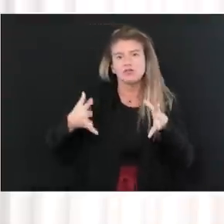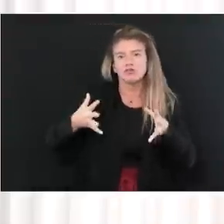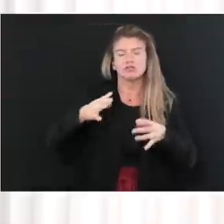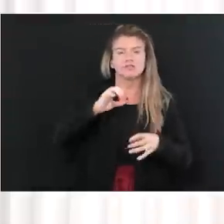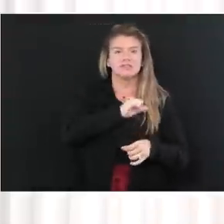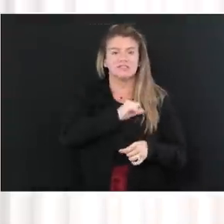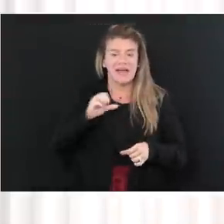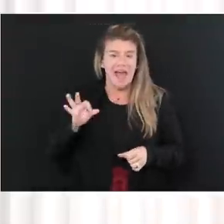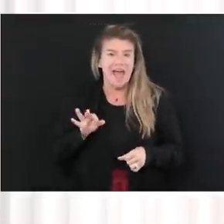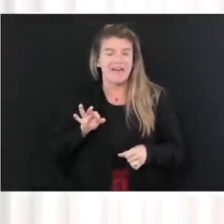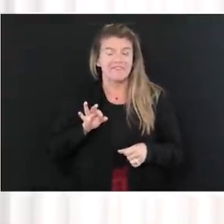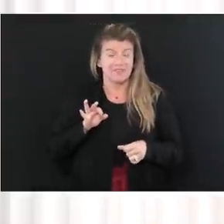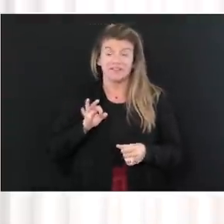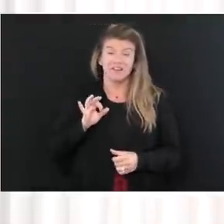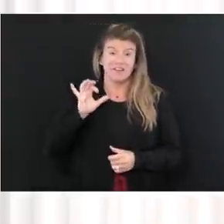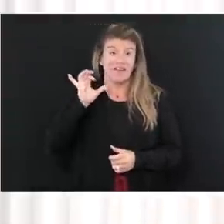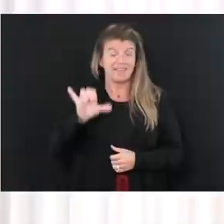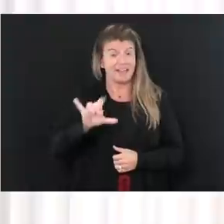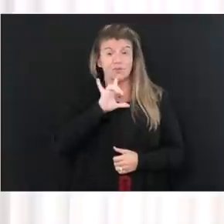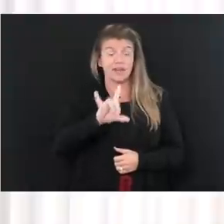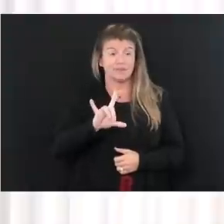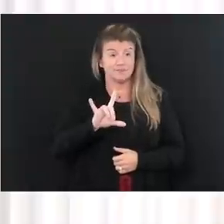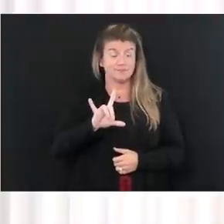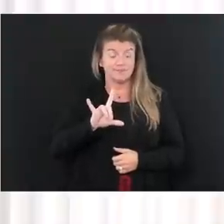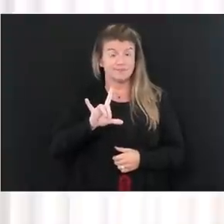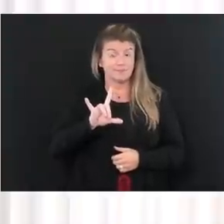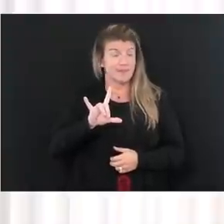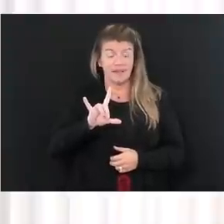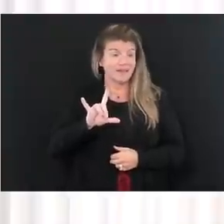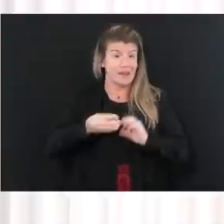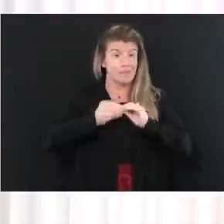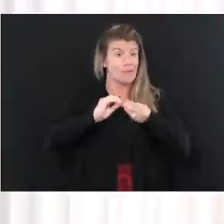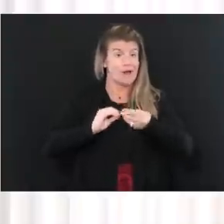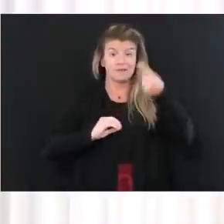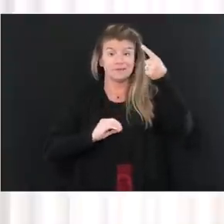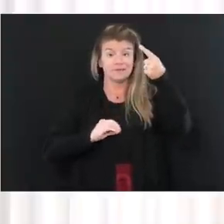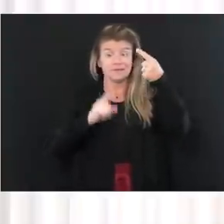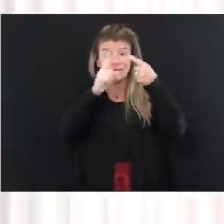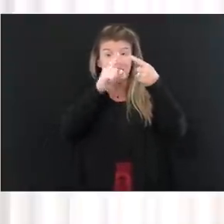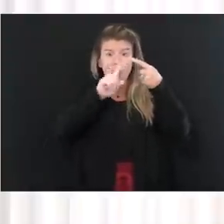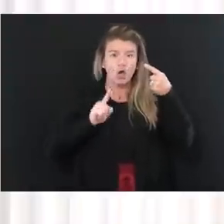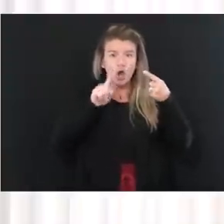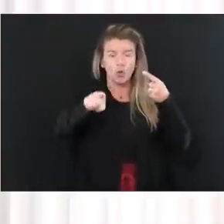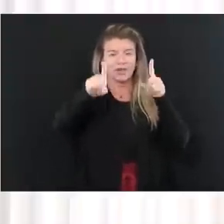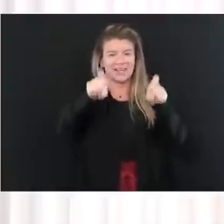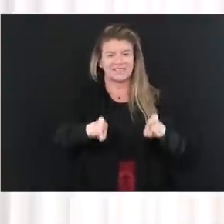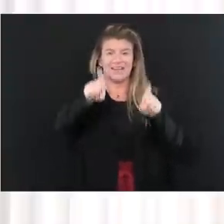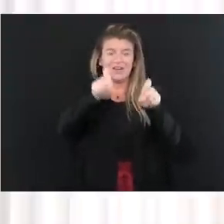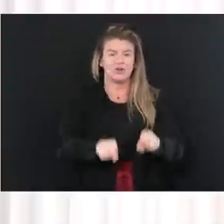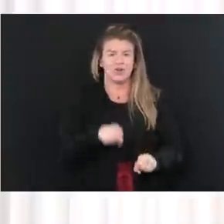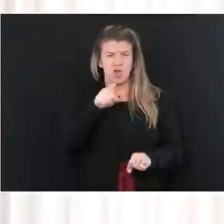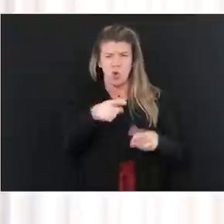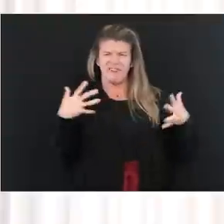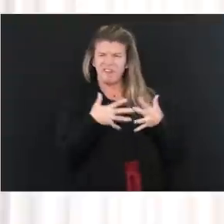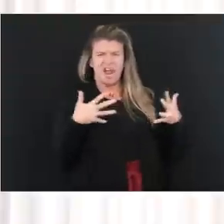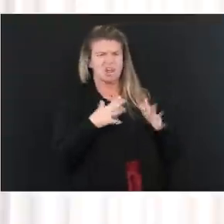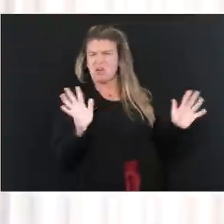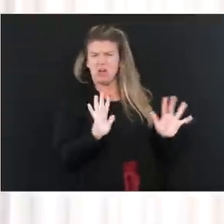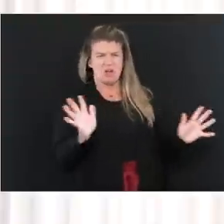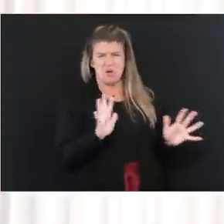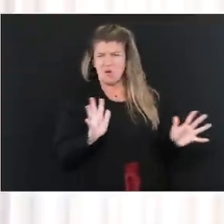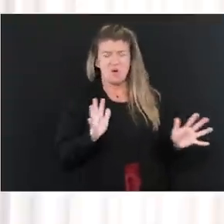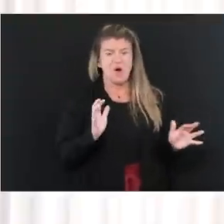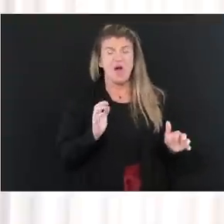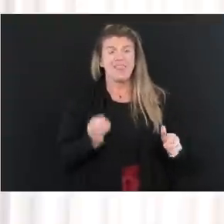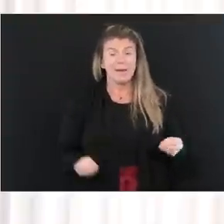And that is number one, go get tested. Don't be afraid of it. Go get tested. The more people that get tested, the more